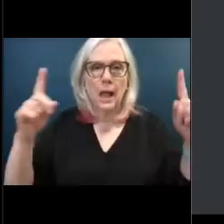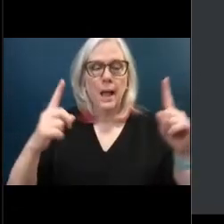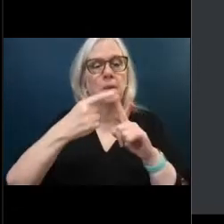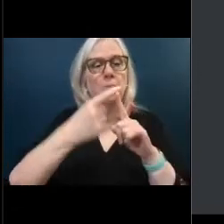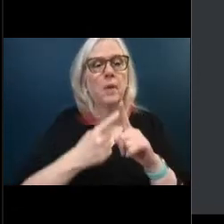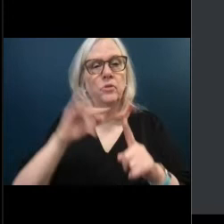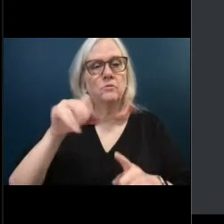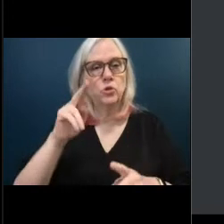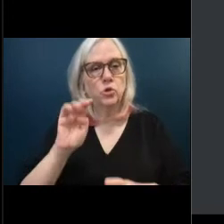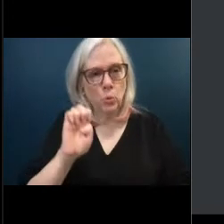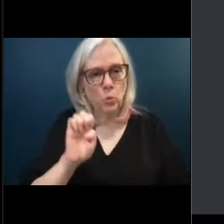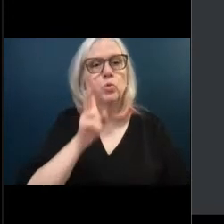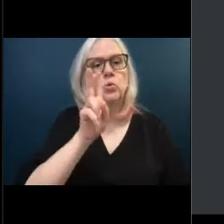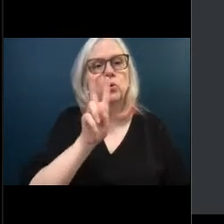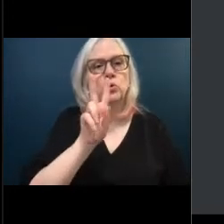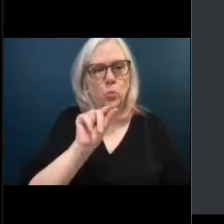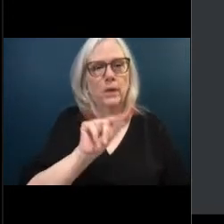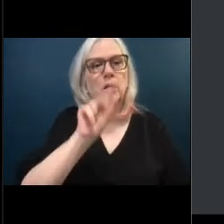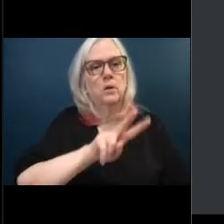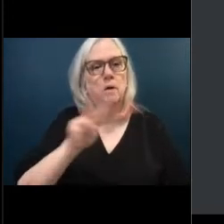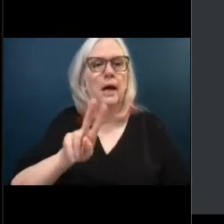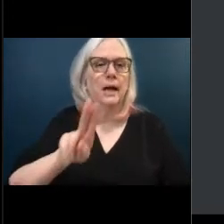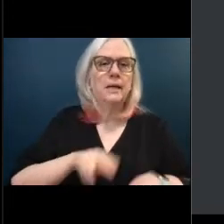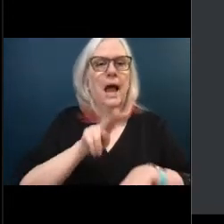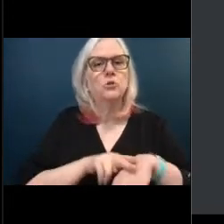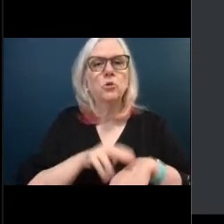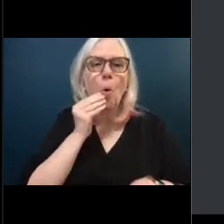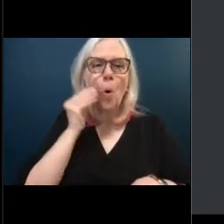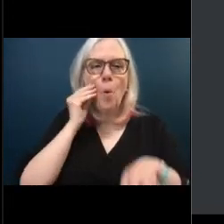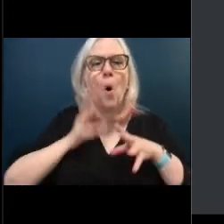22, 2022 as National Home Ownership Month.